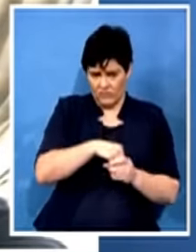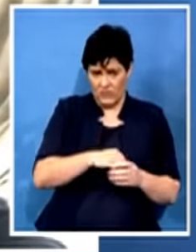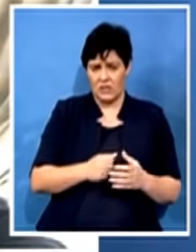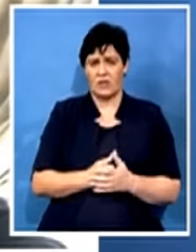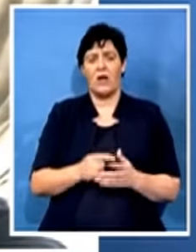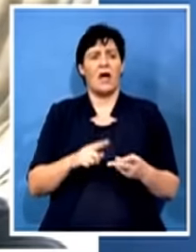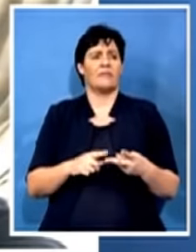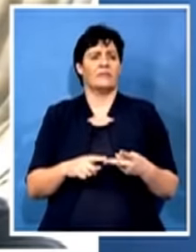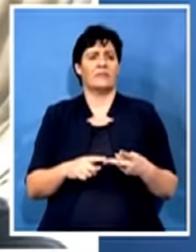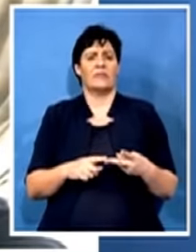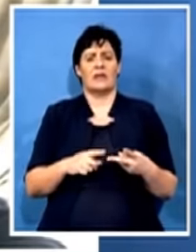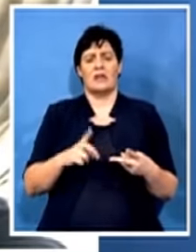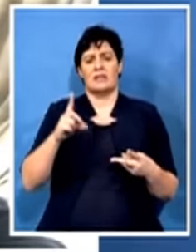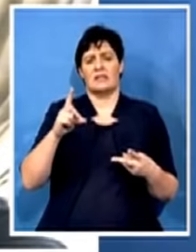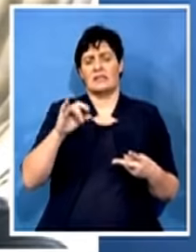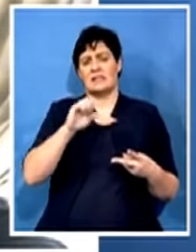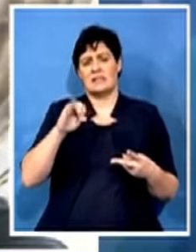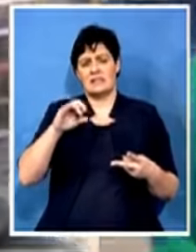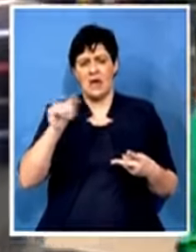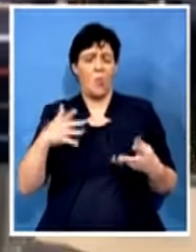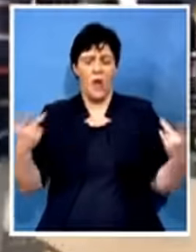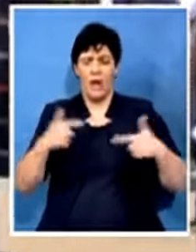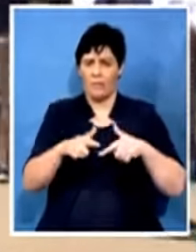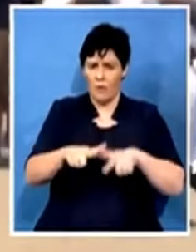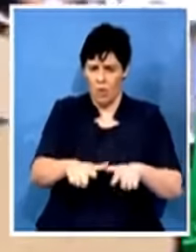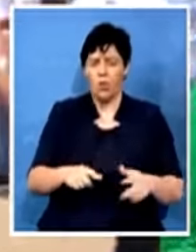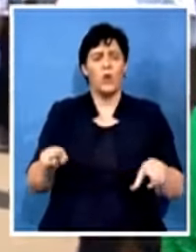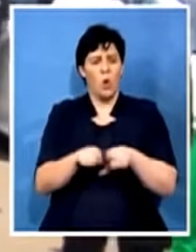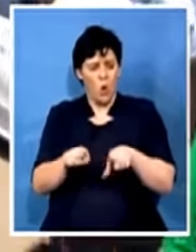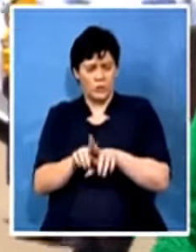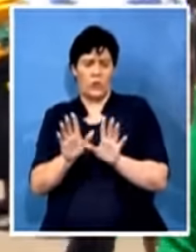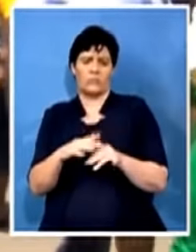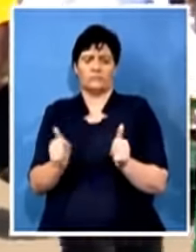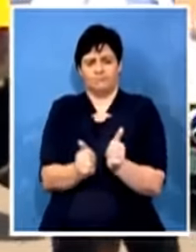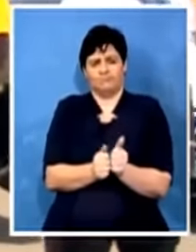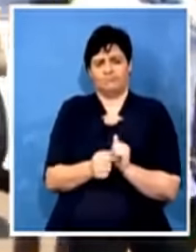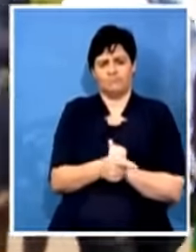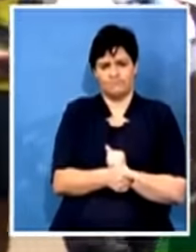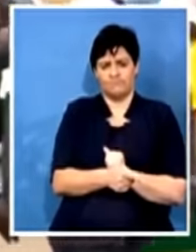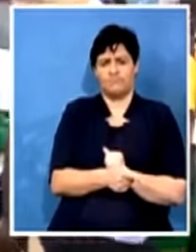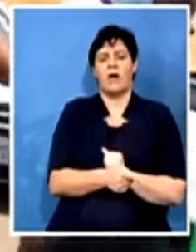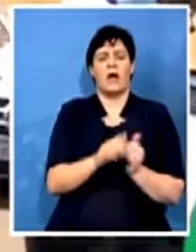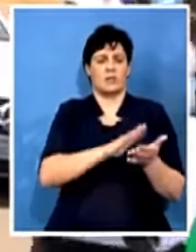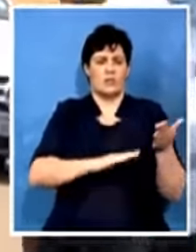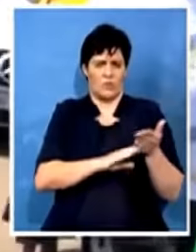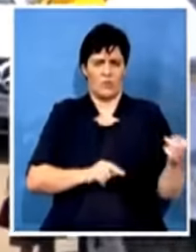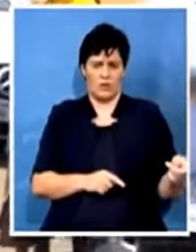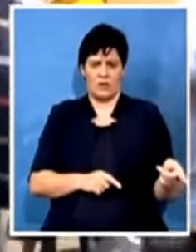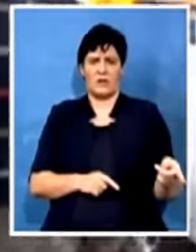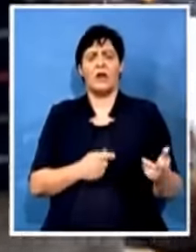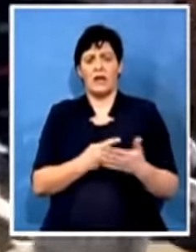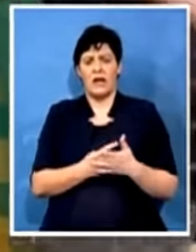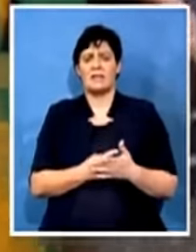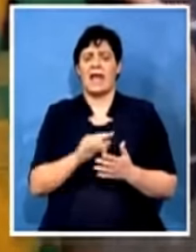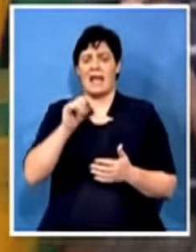Lumpopo, whom have seemingly also aligned themselves with the Secretary General. He's the treasurer of the ANC in Lumpopo. You've got the likes of Takwata Lekuete,